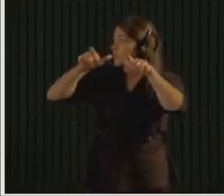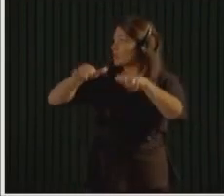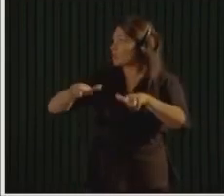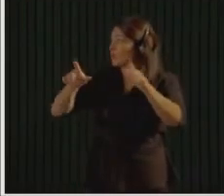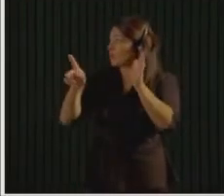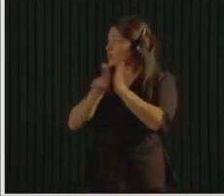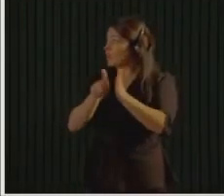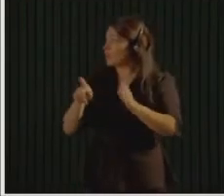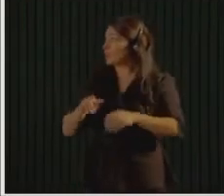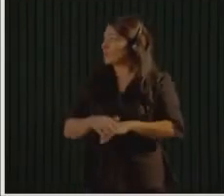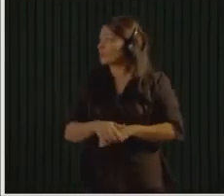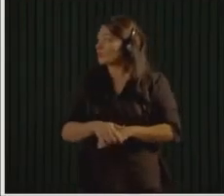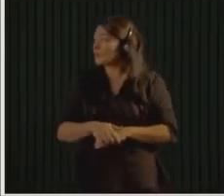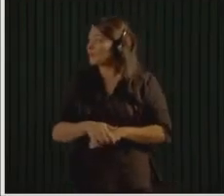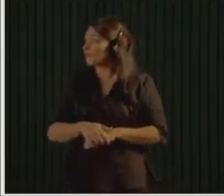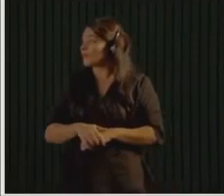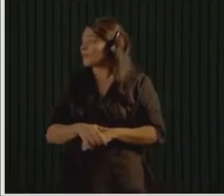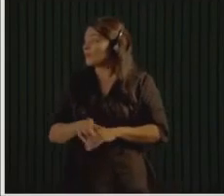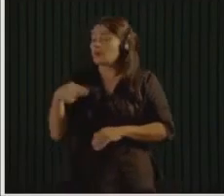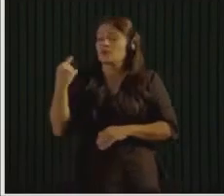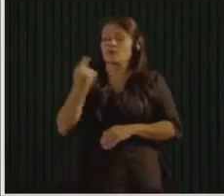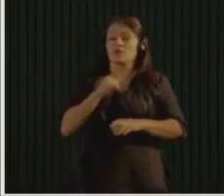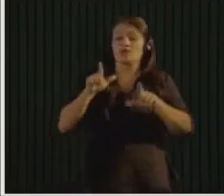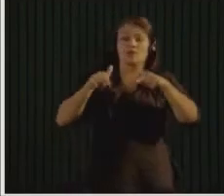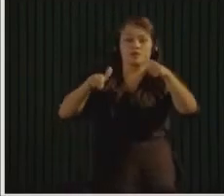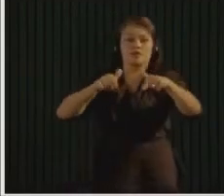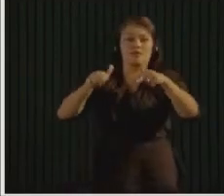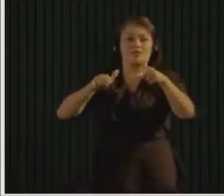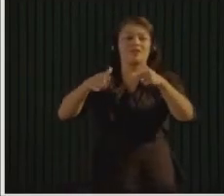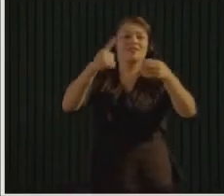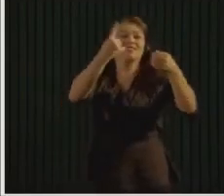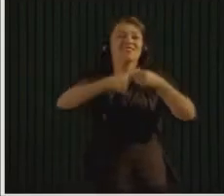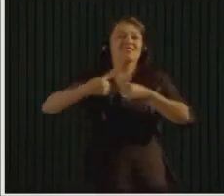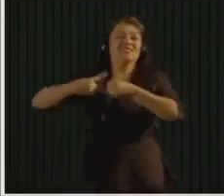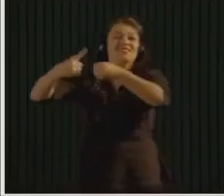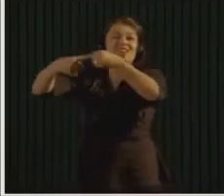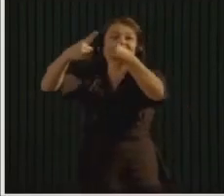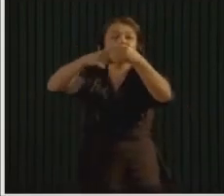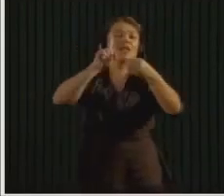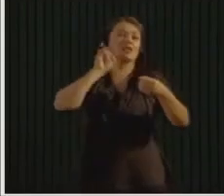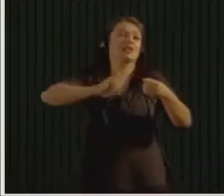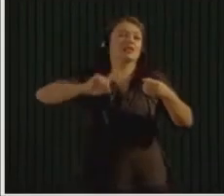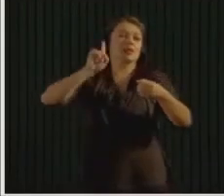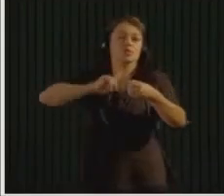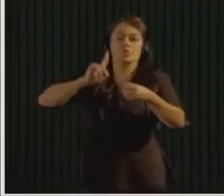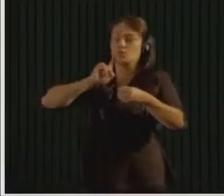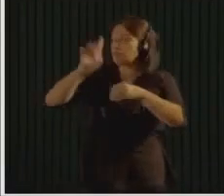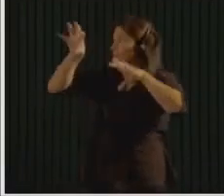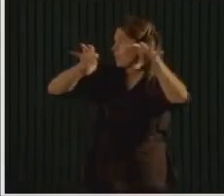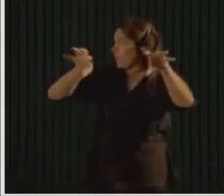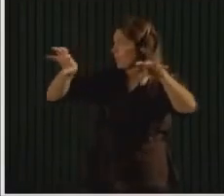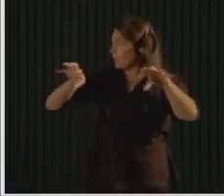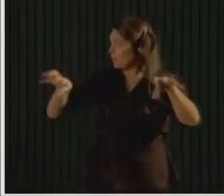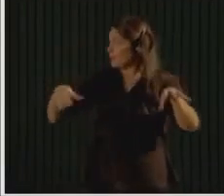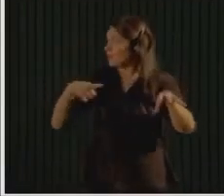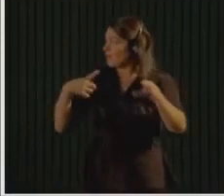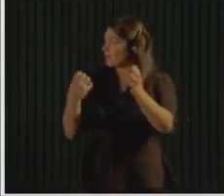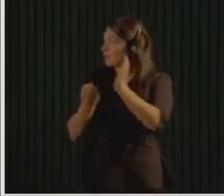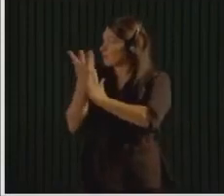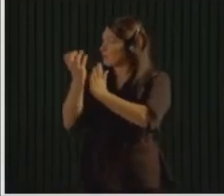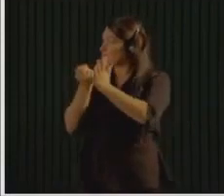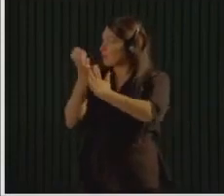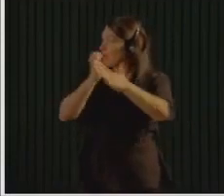And we work with communities in the U.S. to help them to embrace them, to embrace